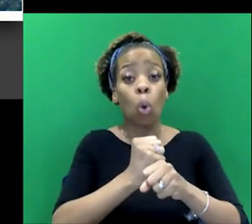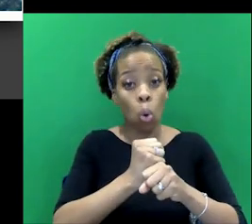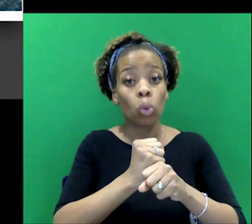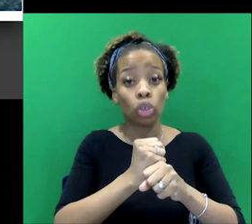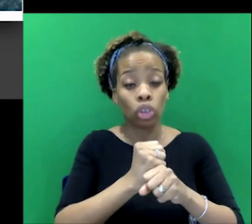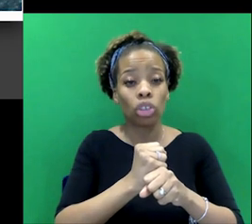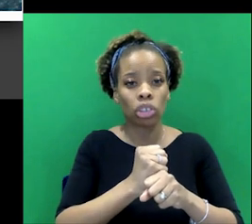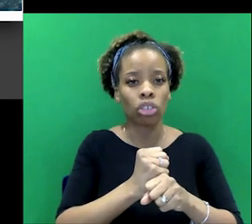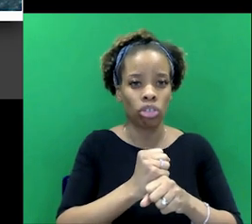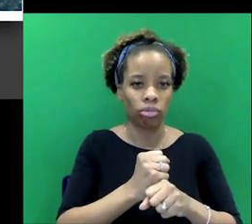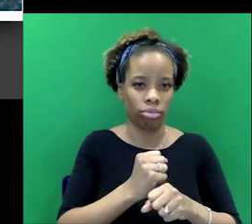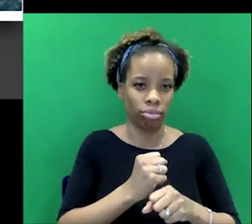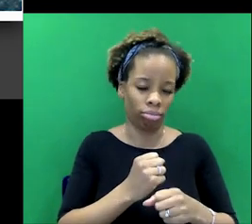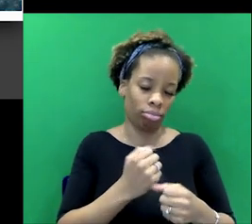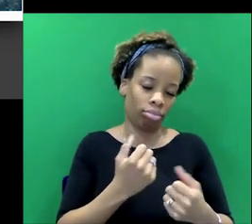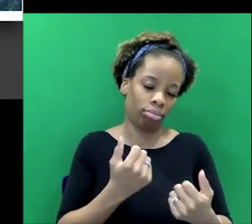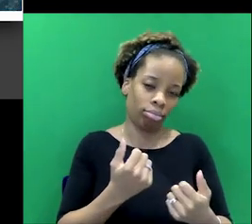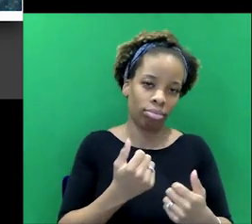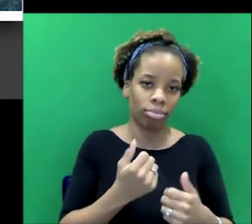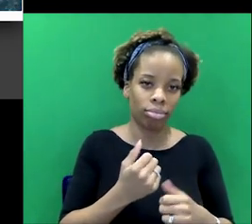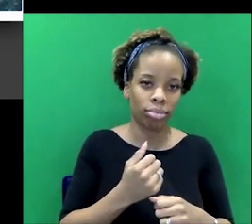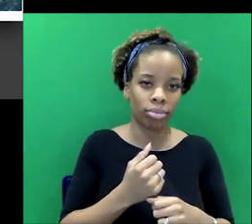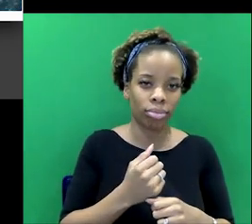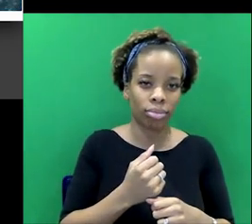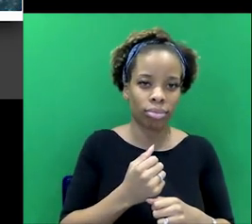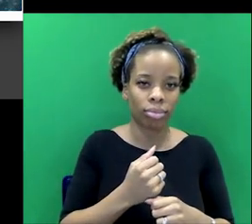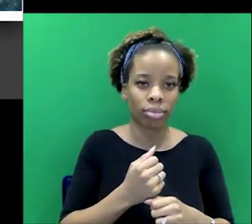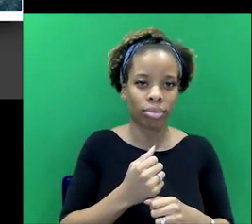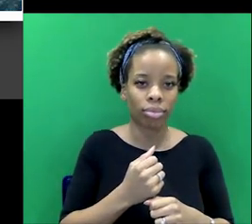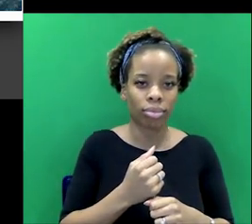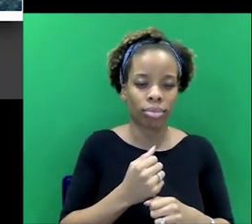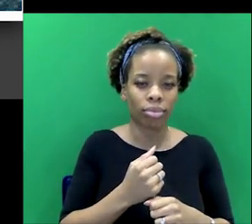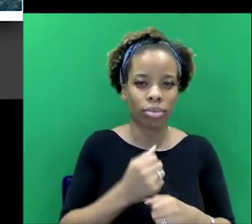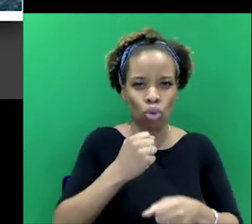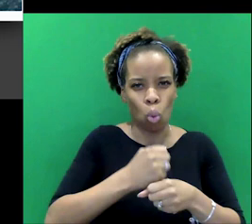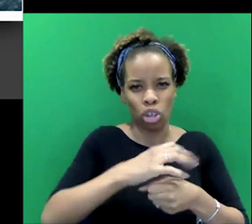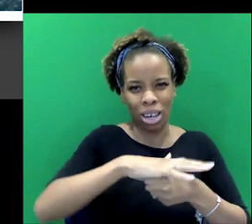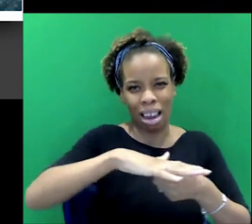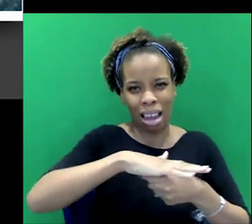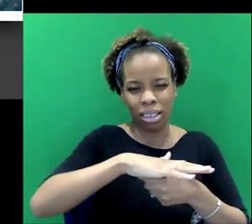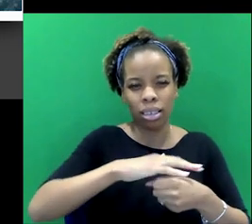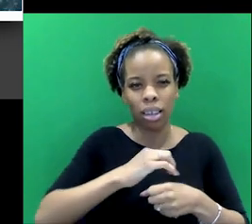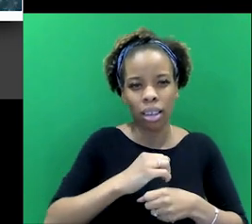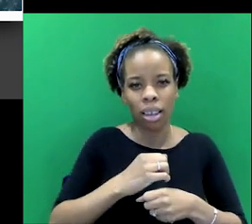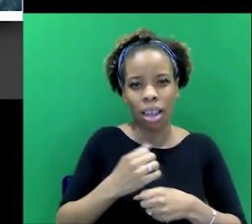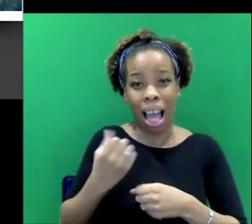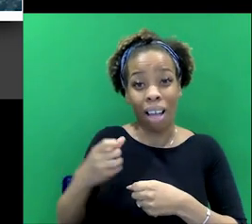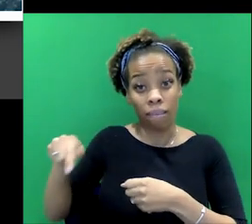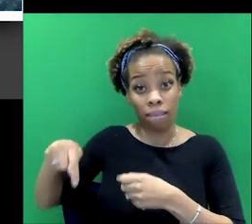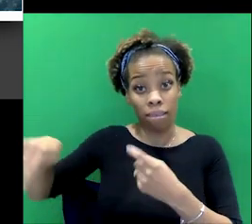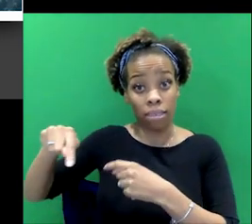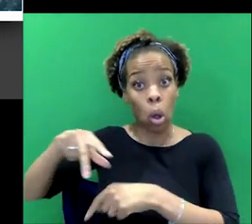have the sergeant on one side, the illiterate, you know, sort of the policeman on the job